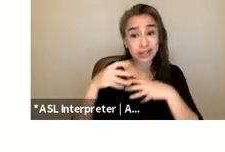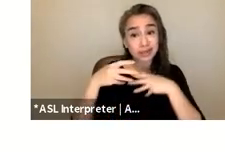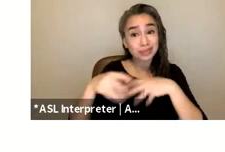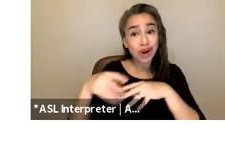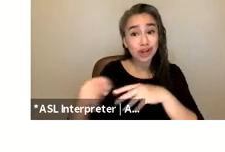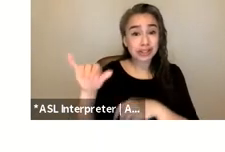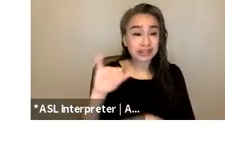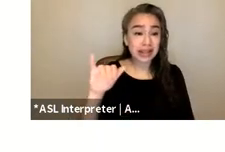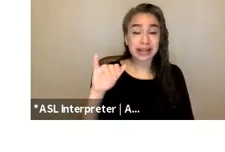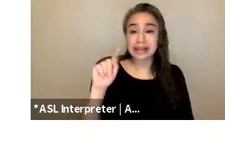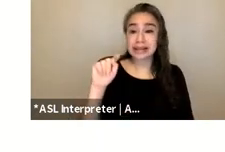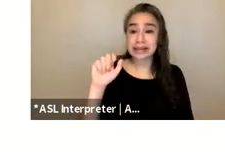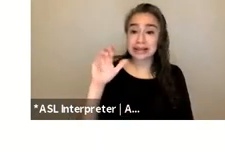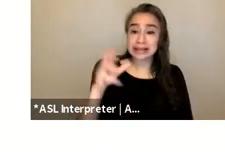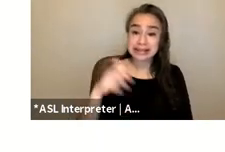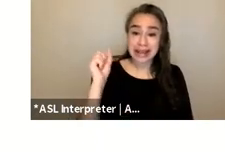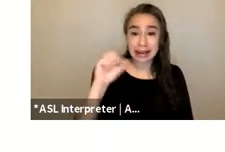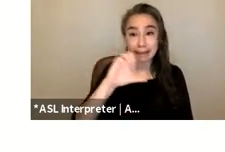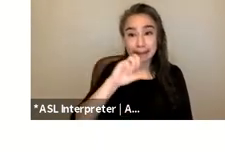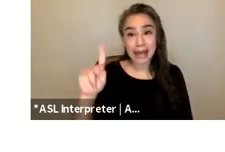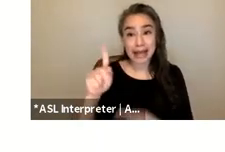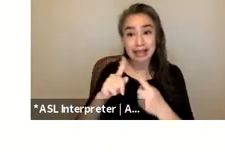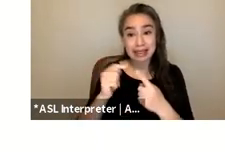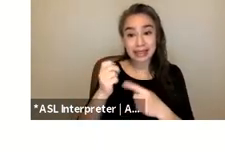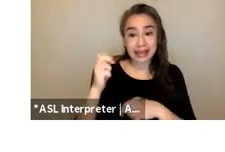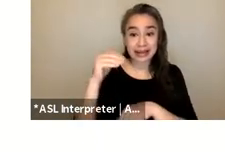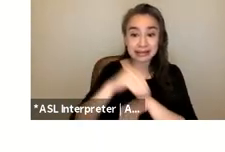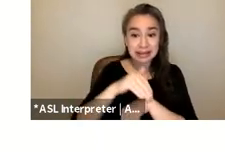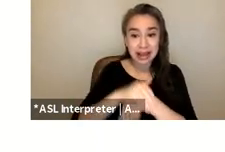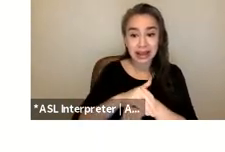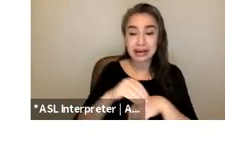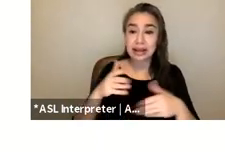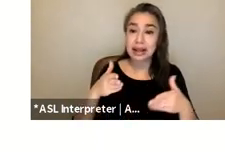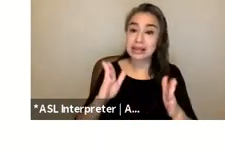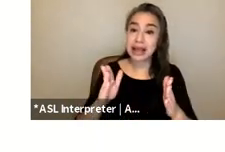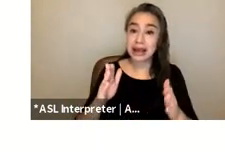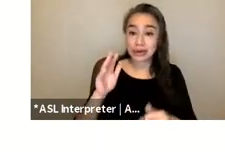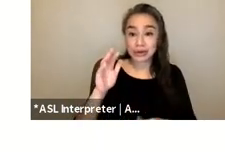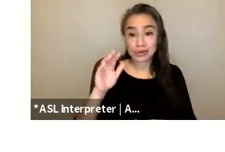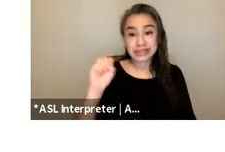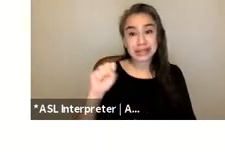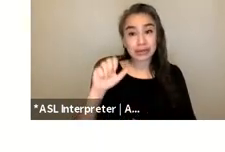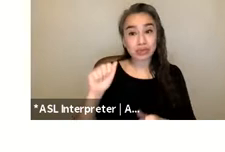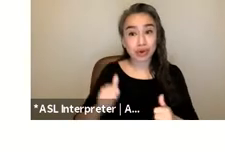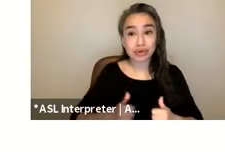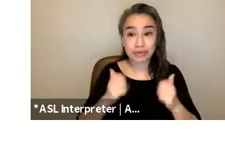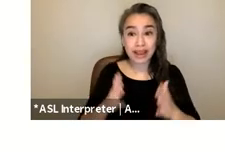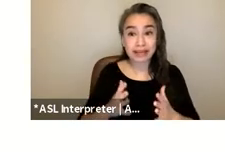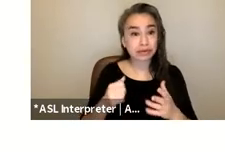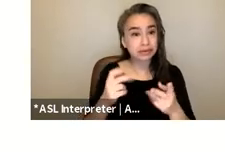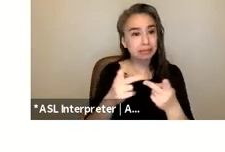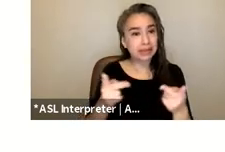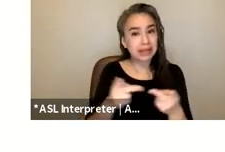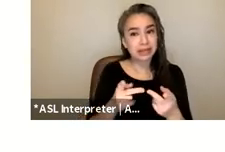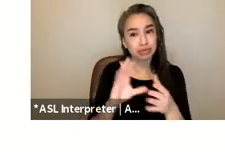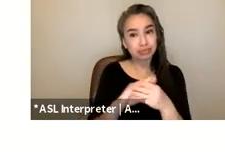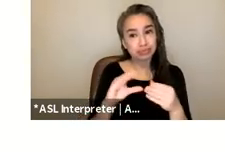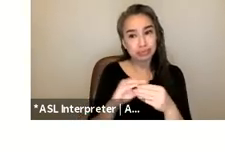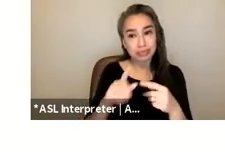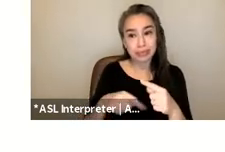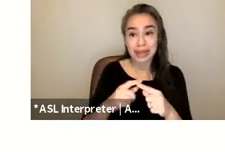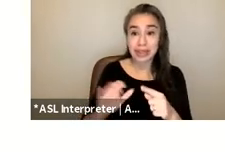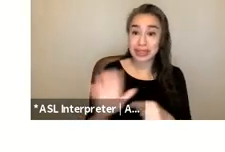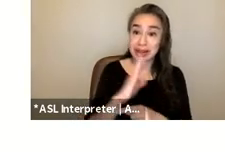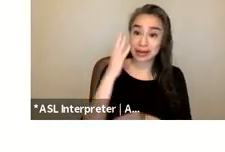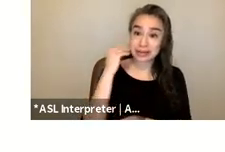give sexual assault survivors um a place to talk about their experience um our our predecessors for